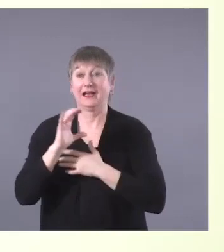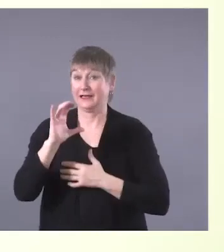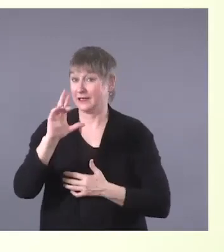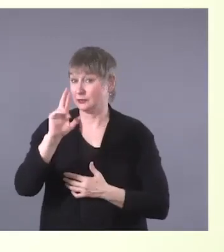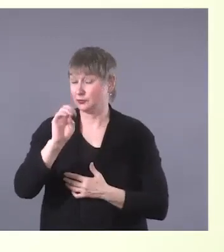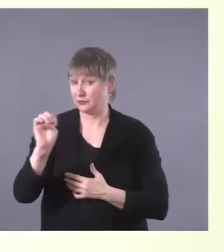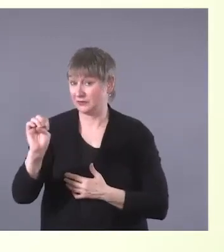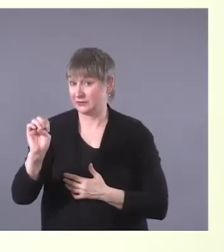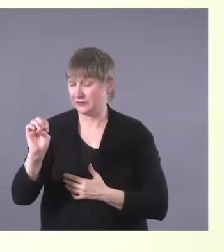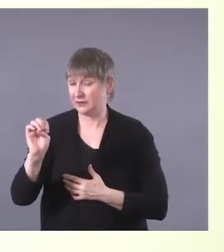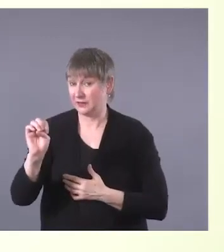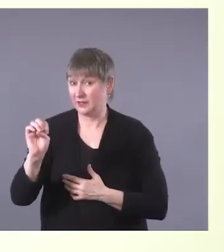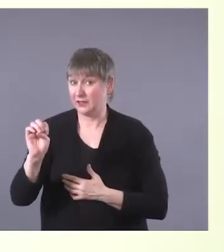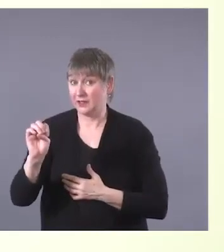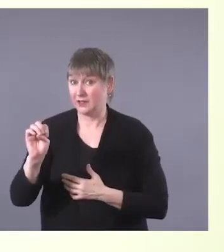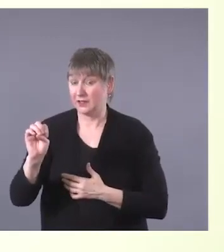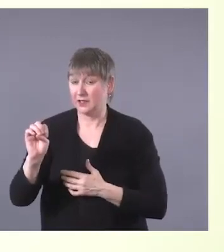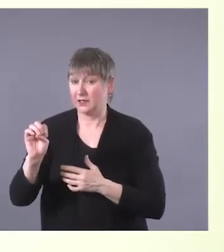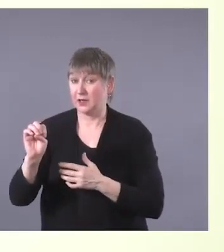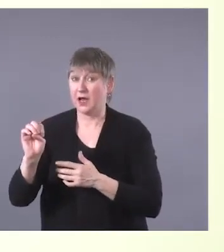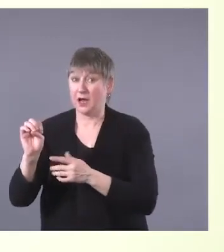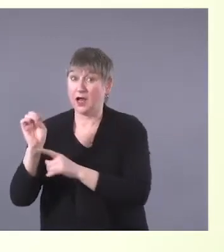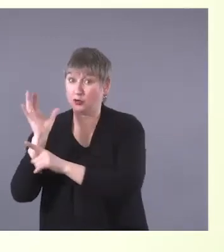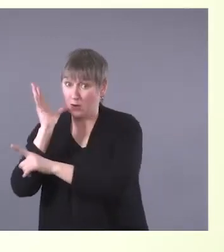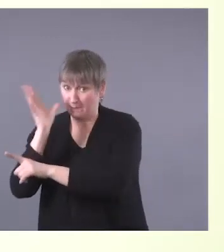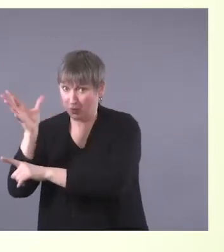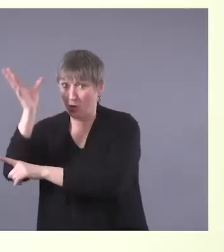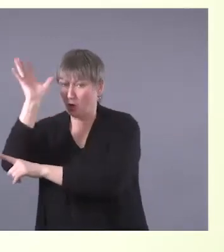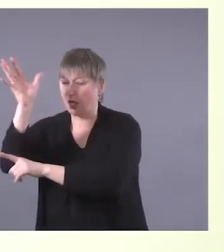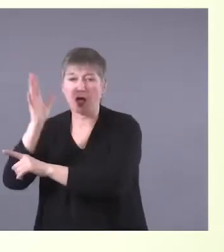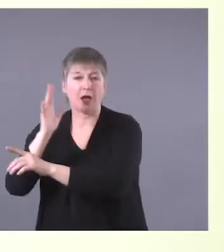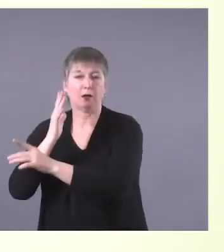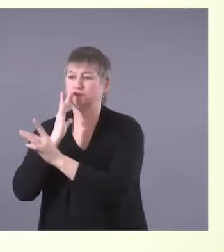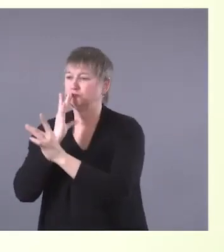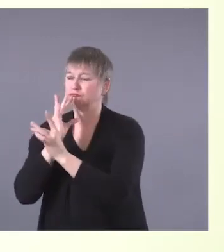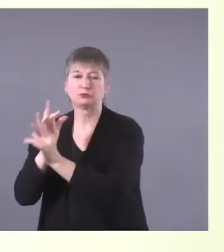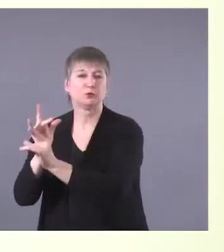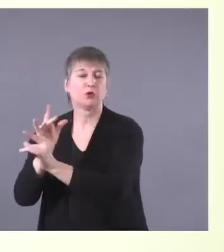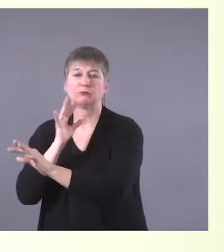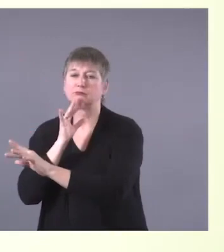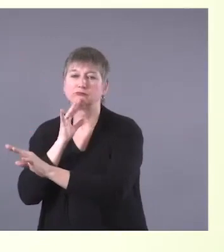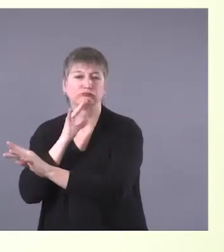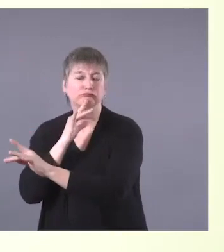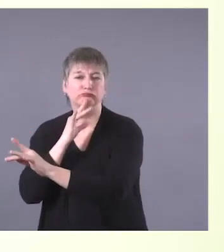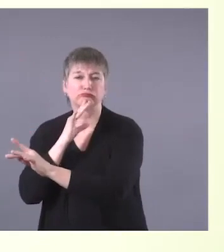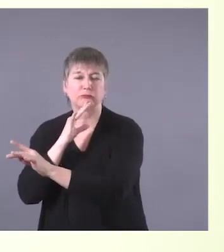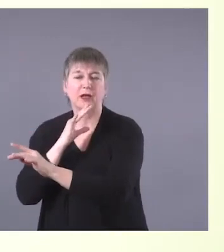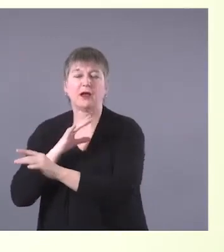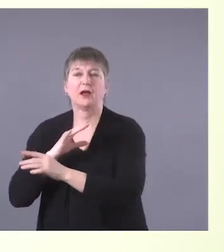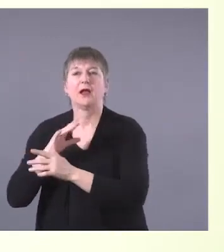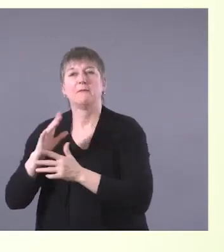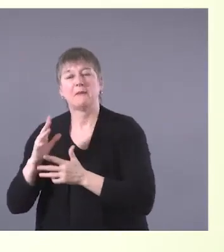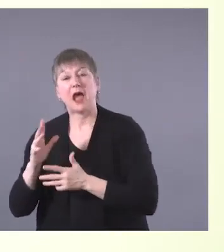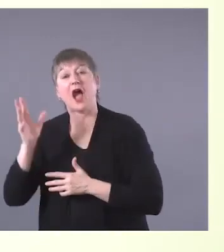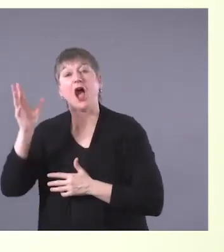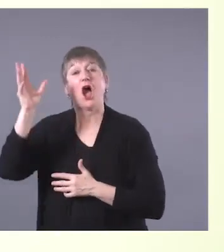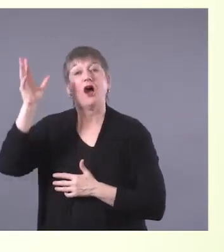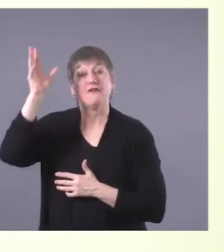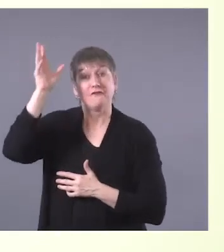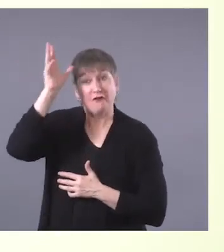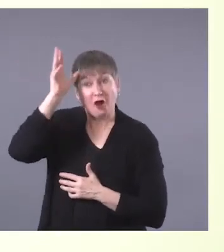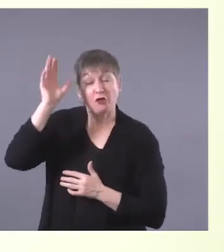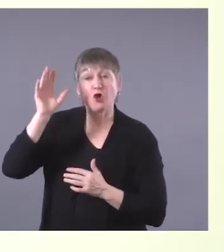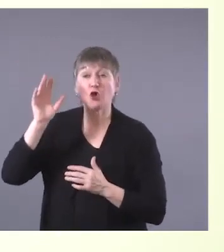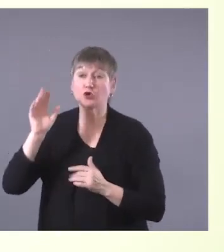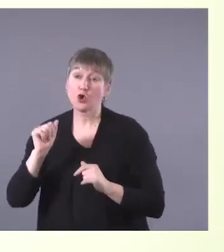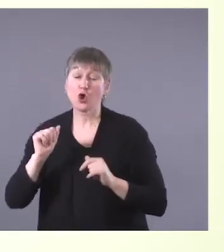fluently spoken by my grandmother and my grandfather. And my father, you know, he could hold a good conversation